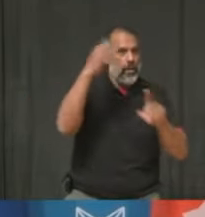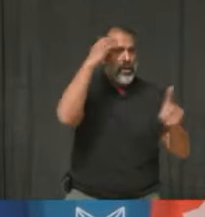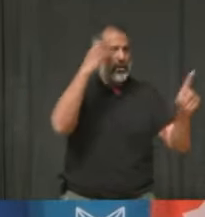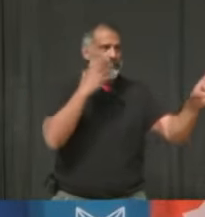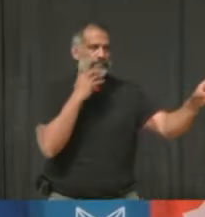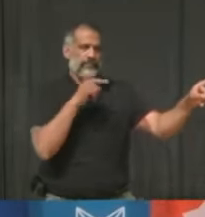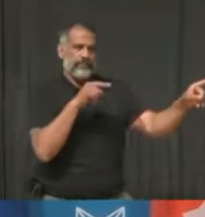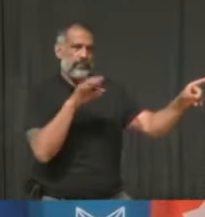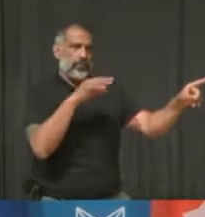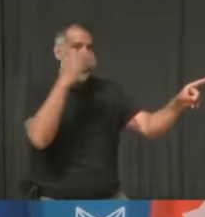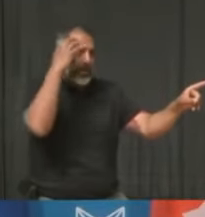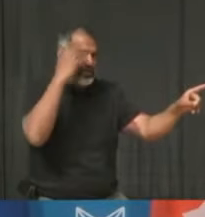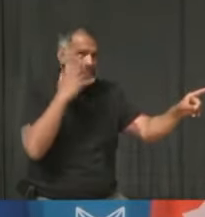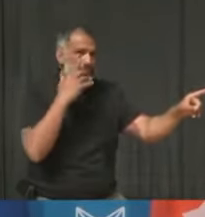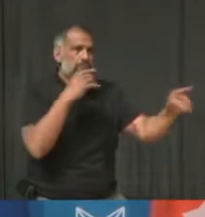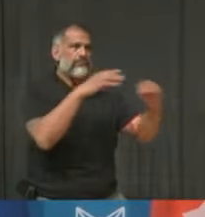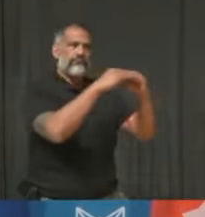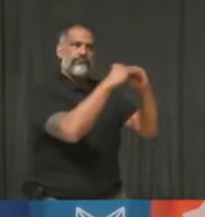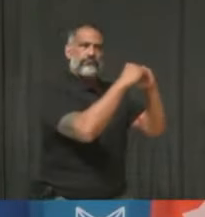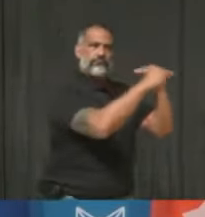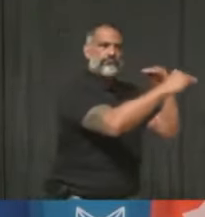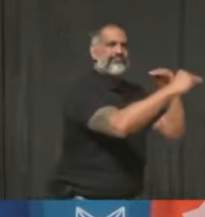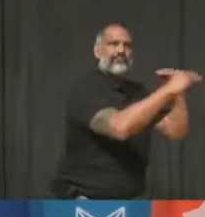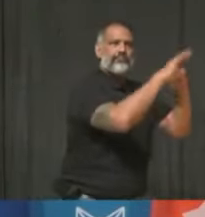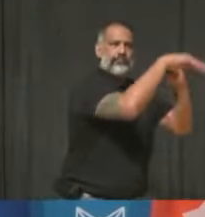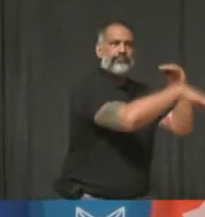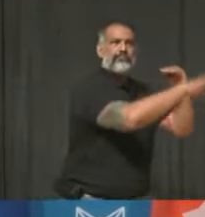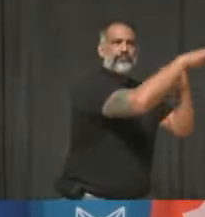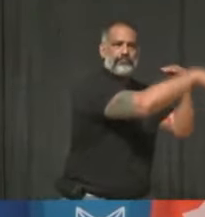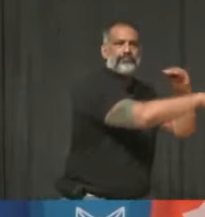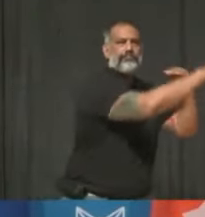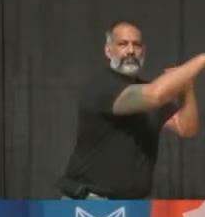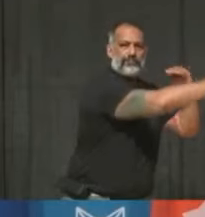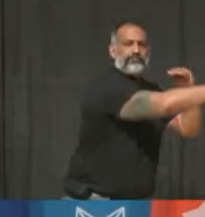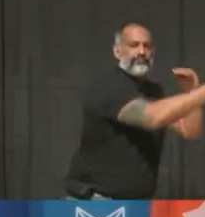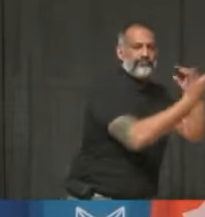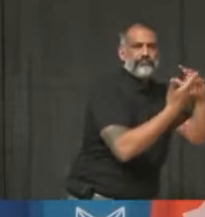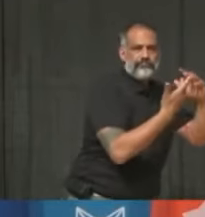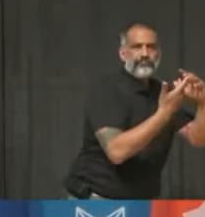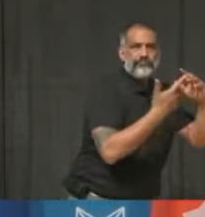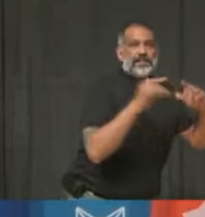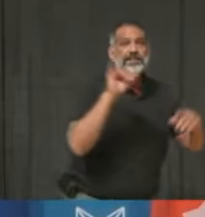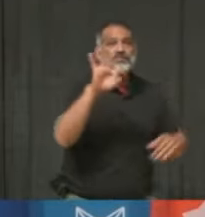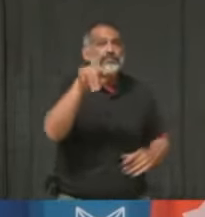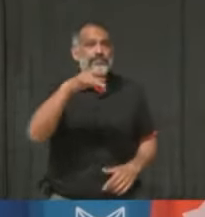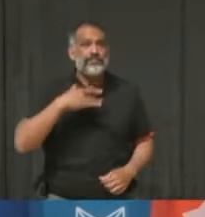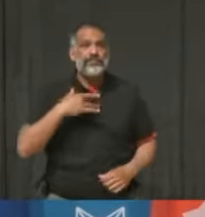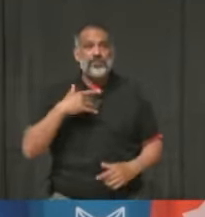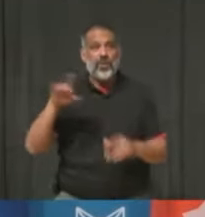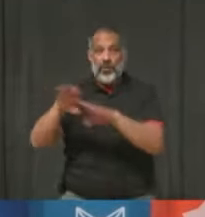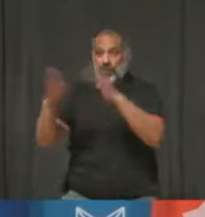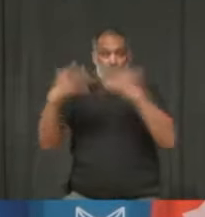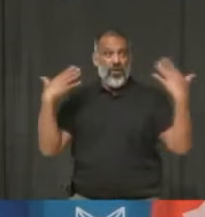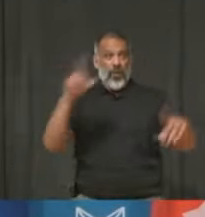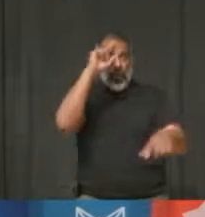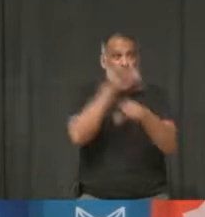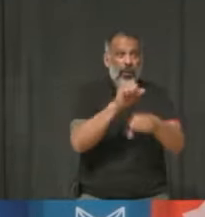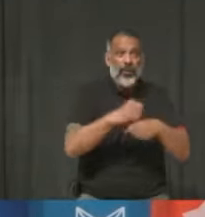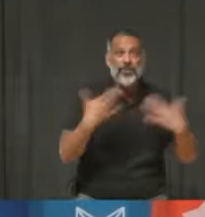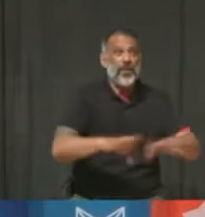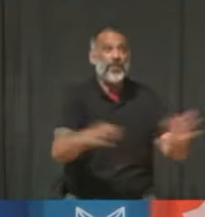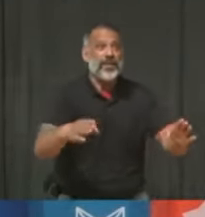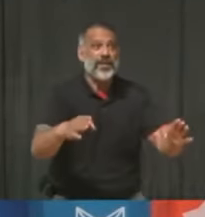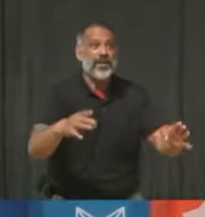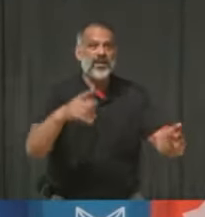volatile. We know what happens if we open too quickly while a significant proportion of our community remains